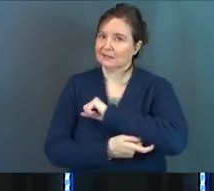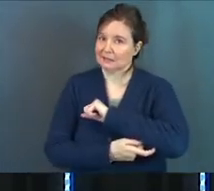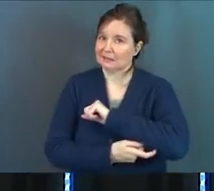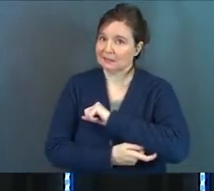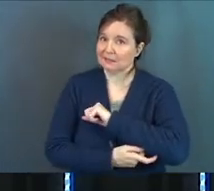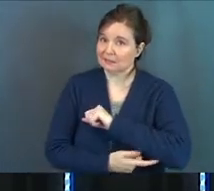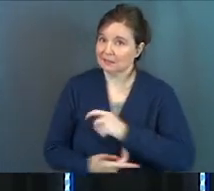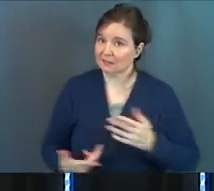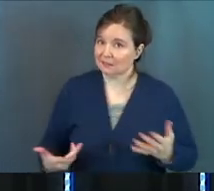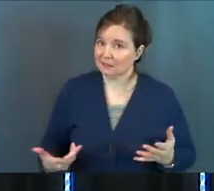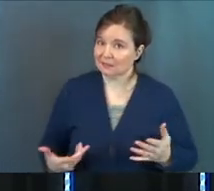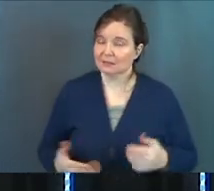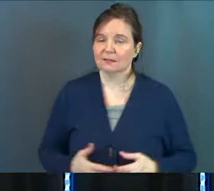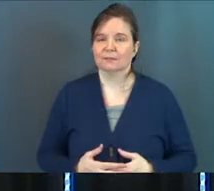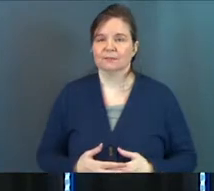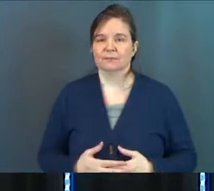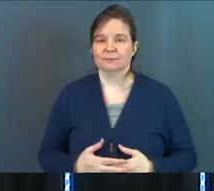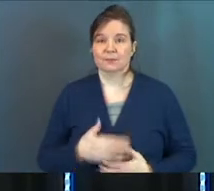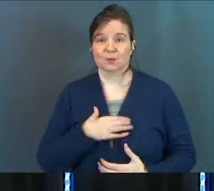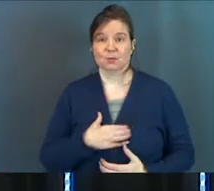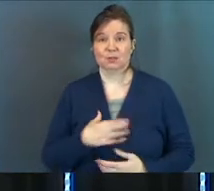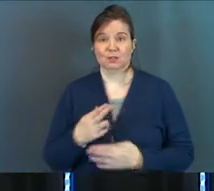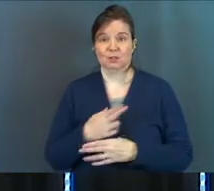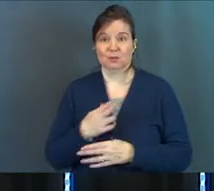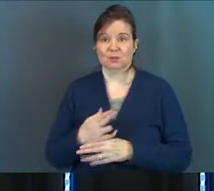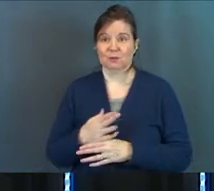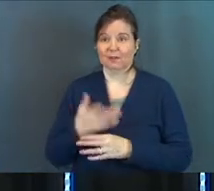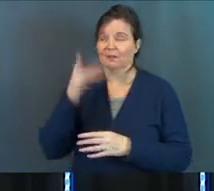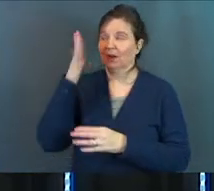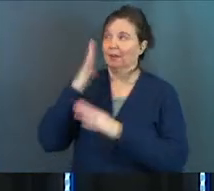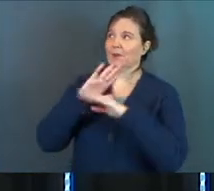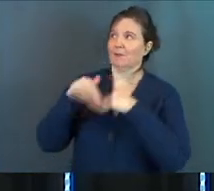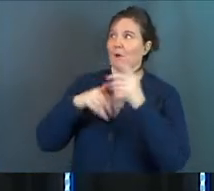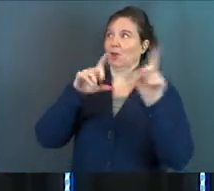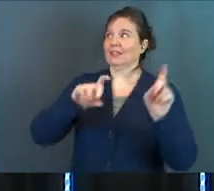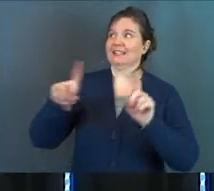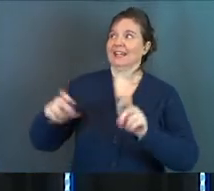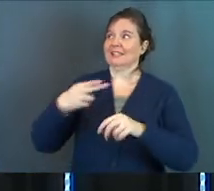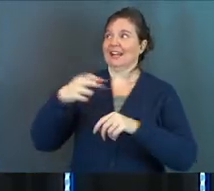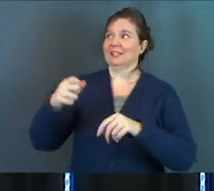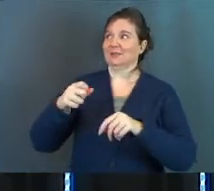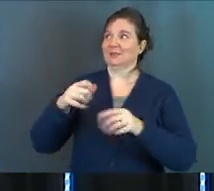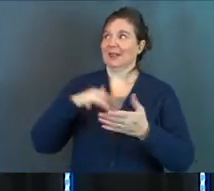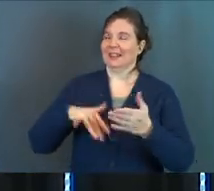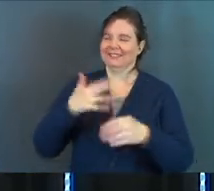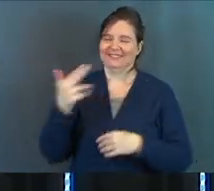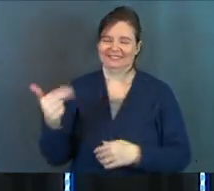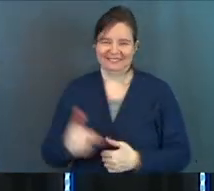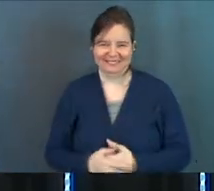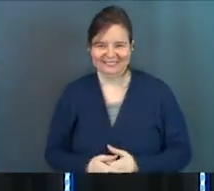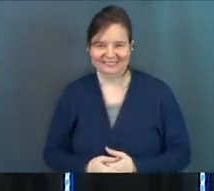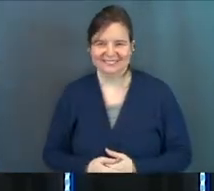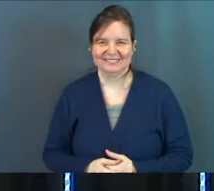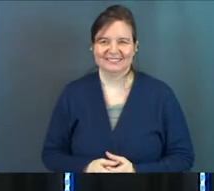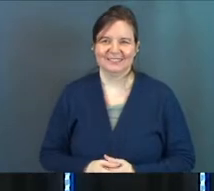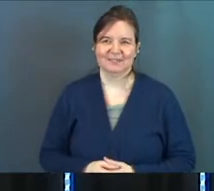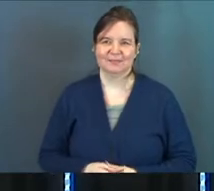Right? So we wish you could use that in high school. Father, protect me from all the tests. Right?